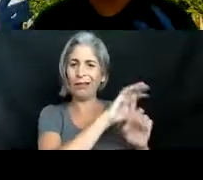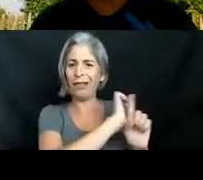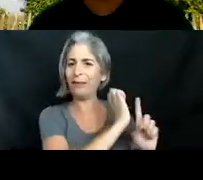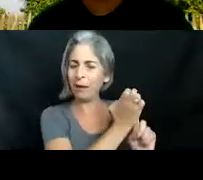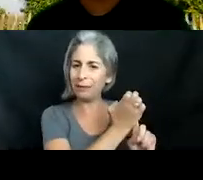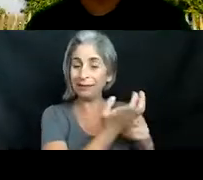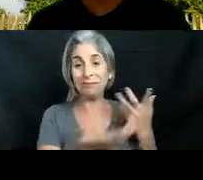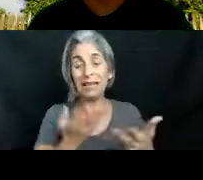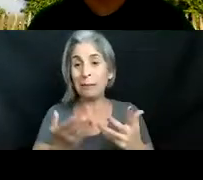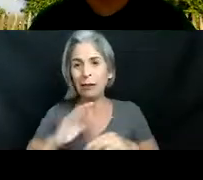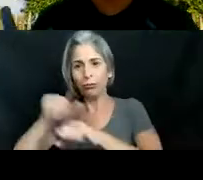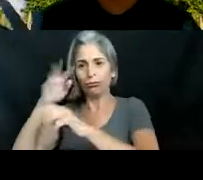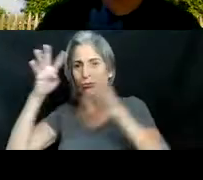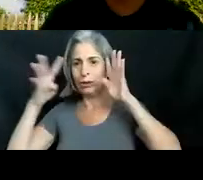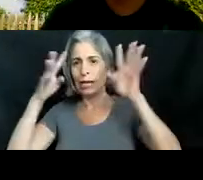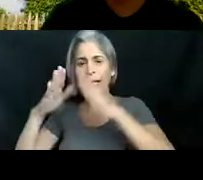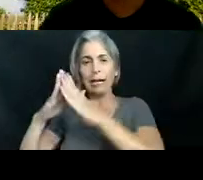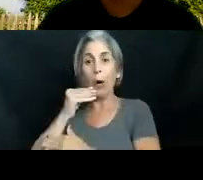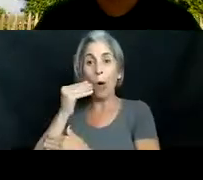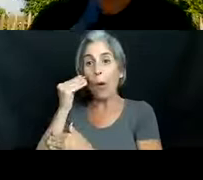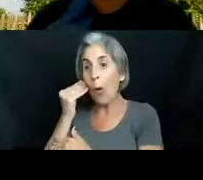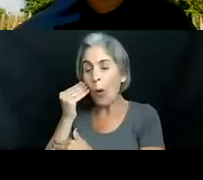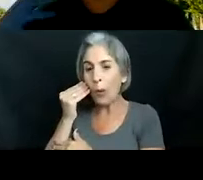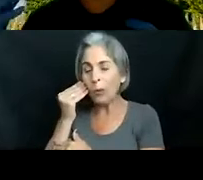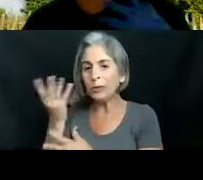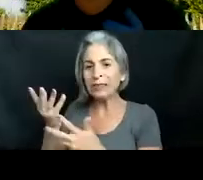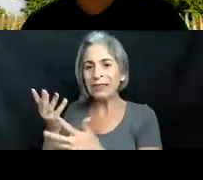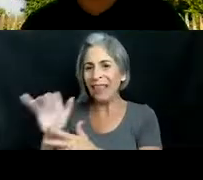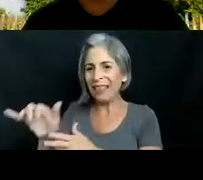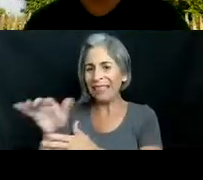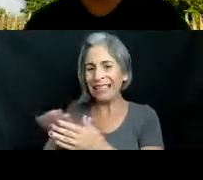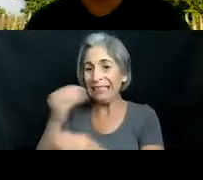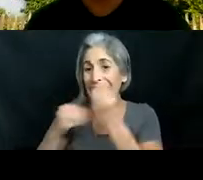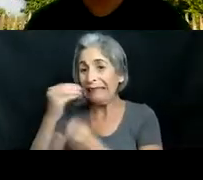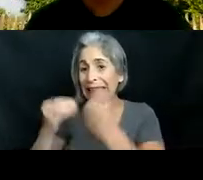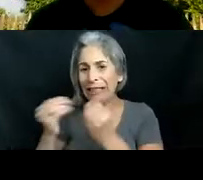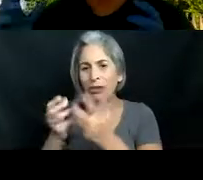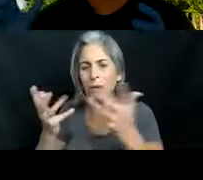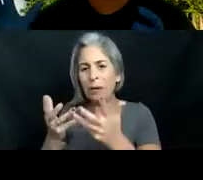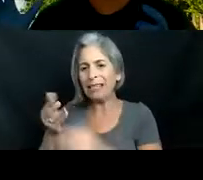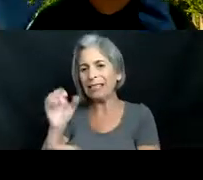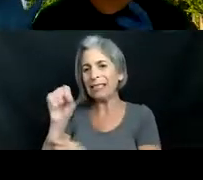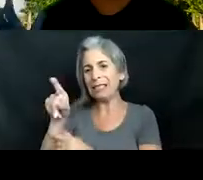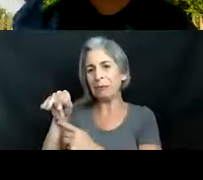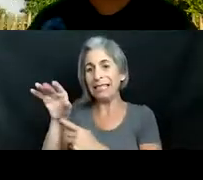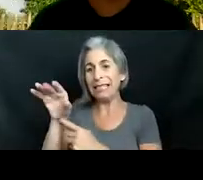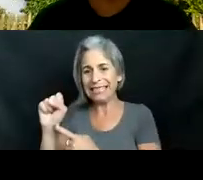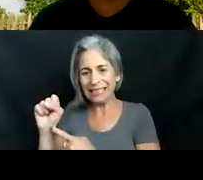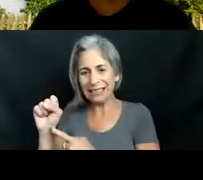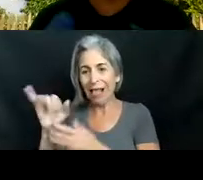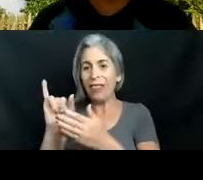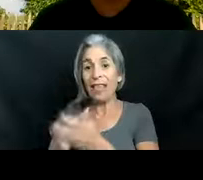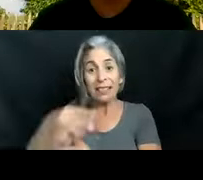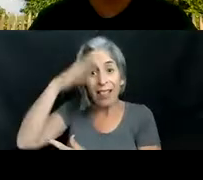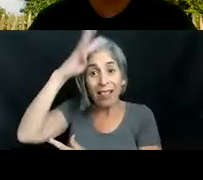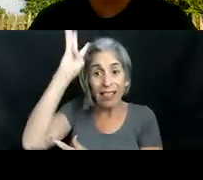are not compatible with that area by kicking other things out of their homes by eating up too many species and that is what our lionfish are